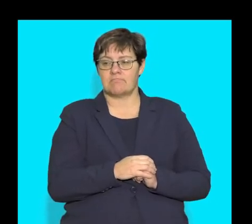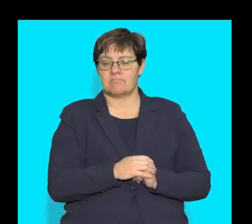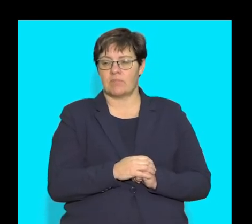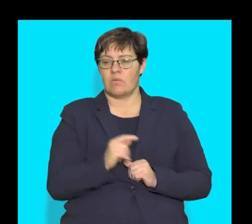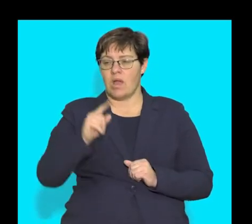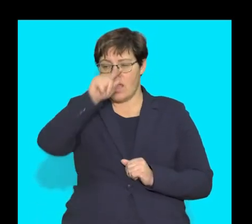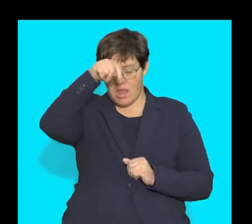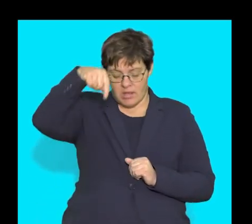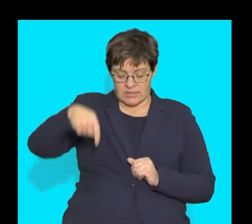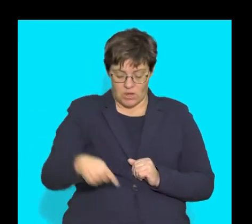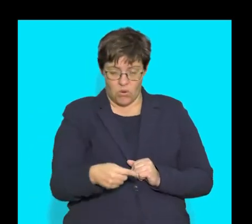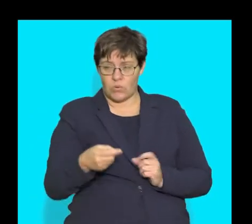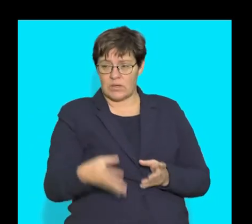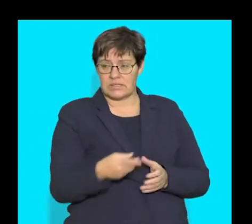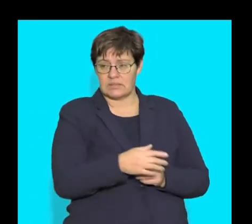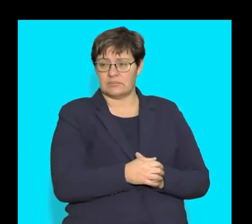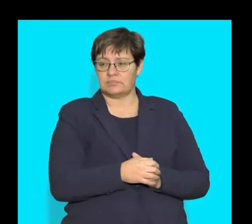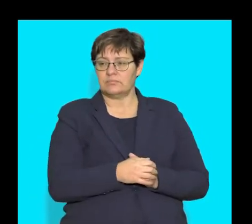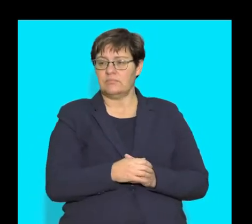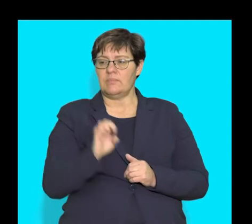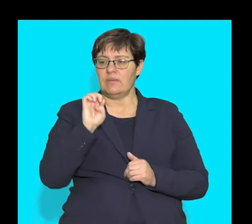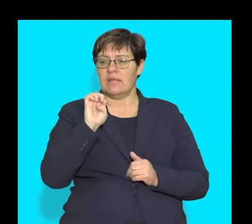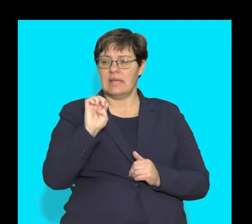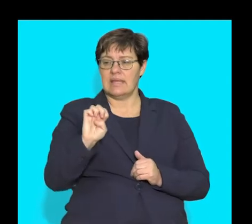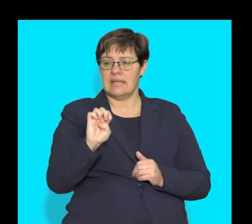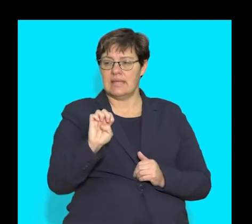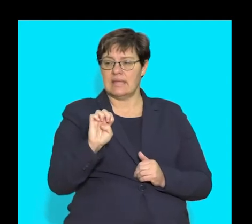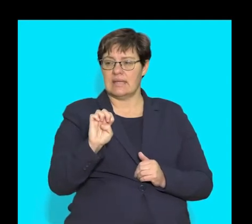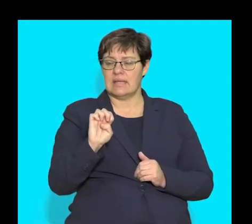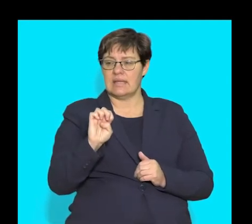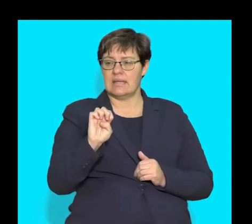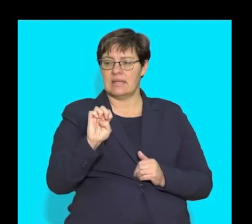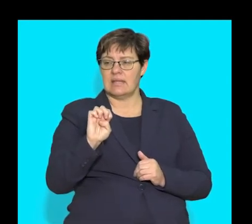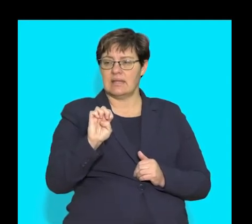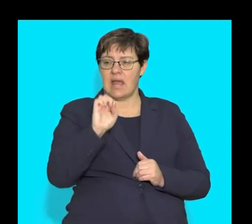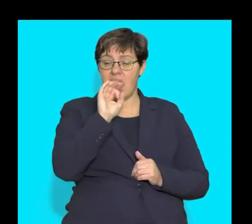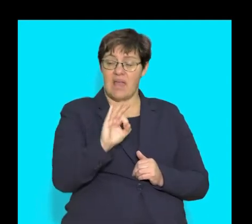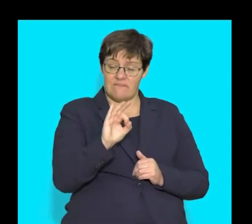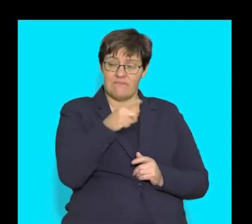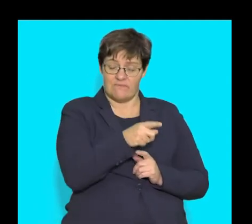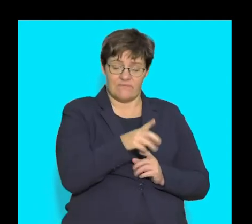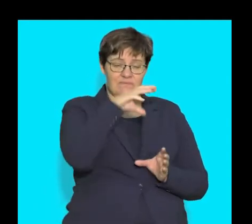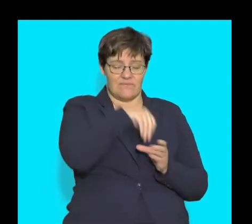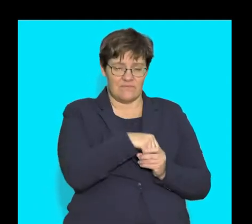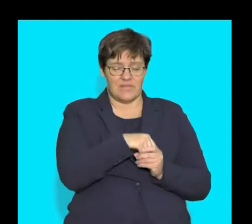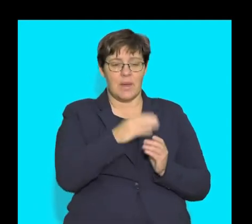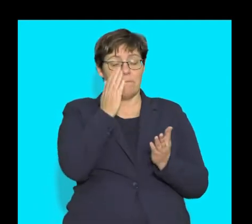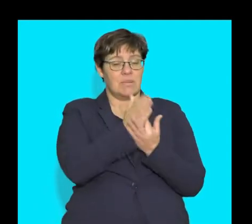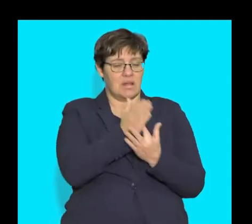down. E points to the middle bit of the small intestine and that is the